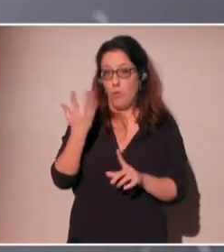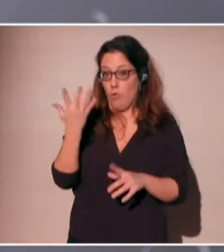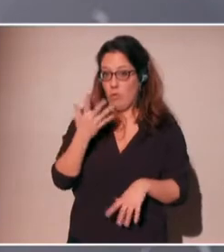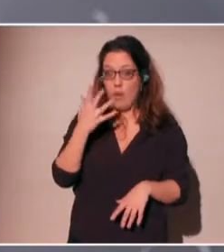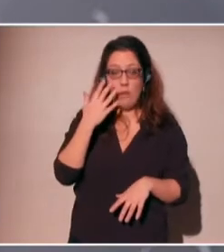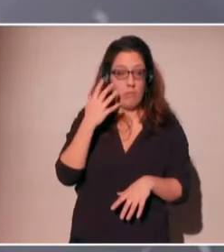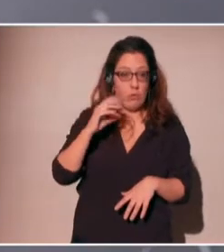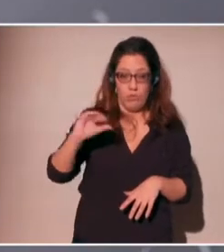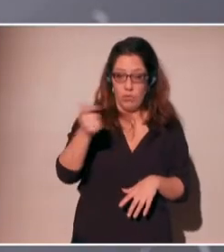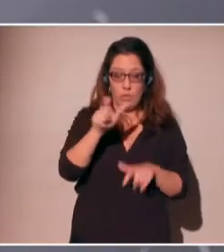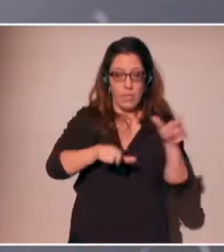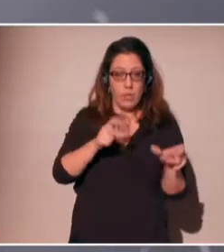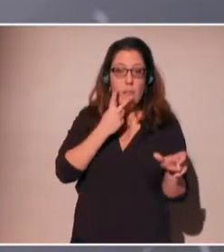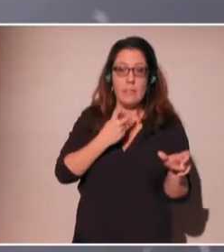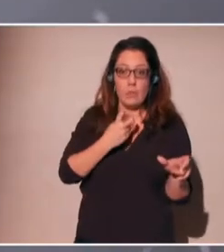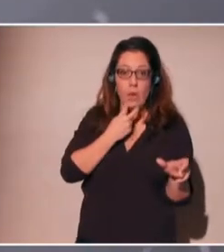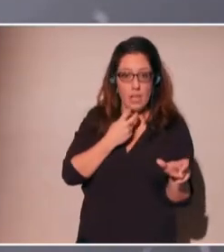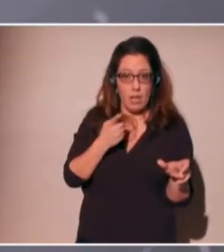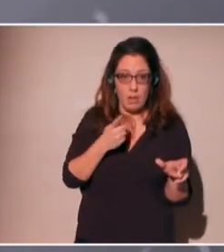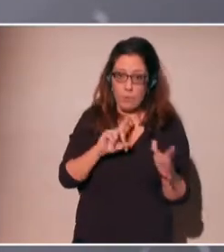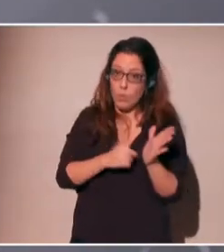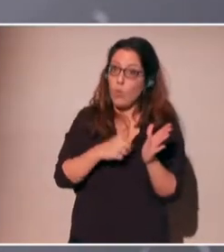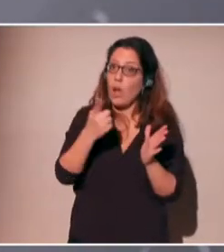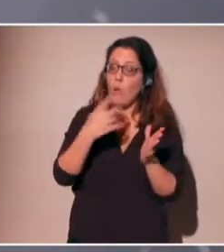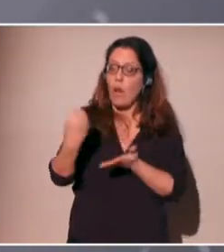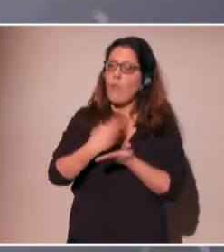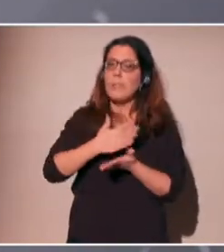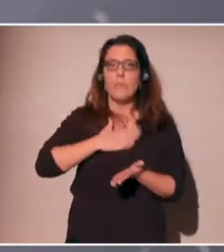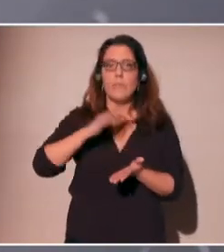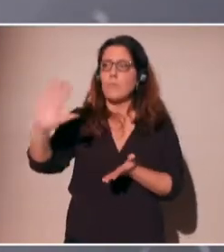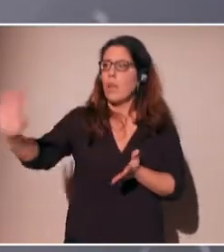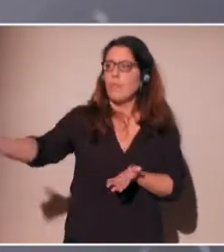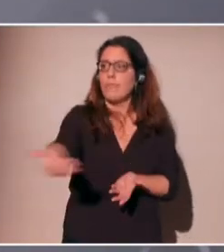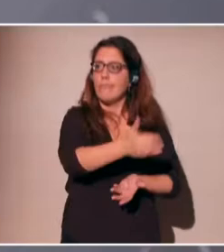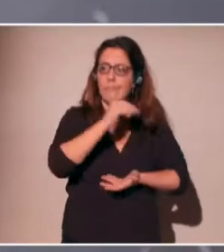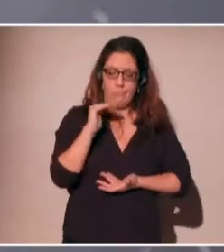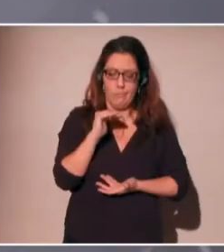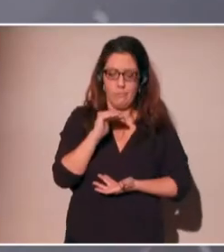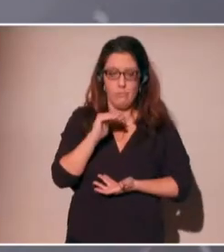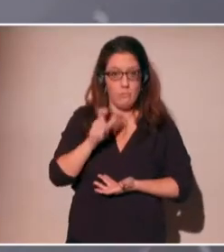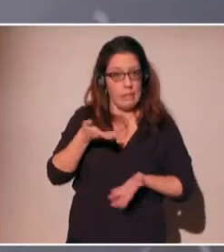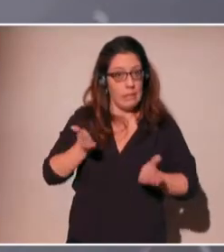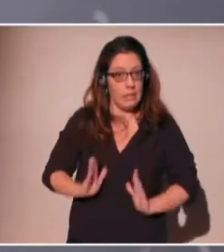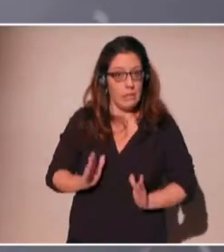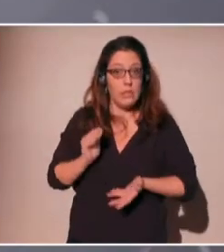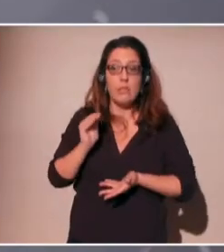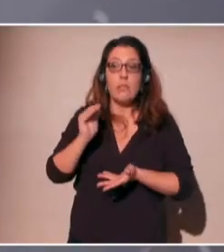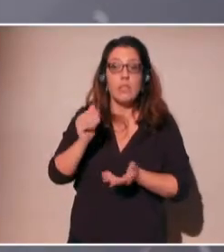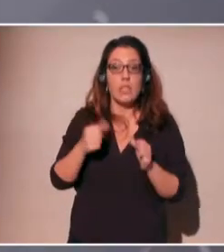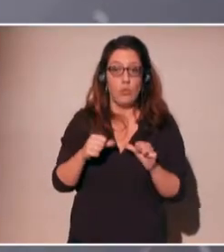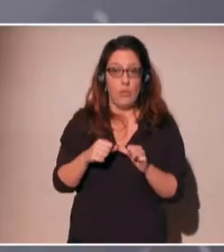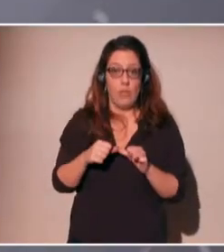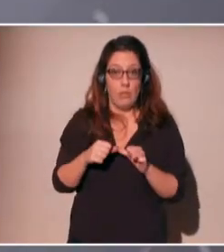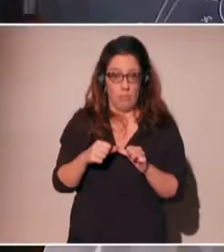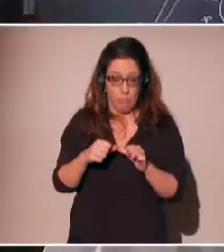But the real revolution will be when the right to repatriate your data that each citizen has will be